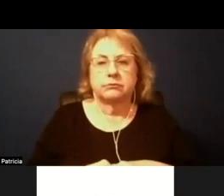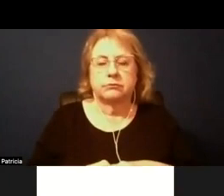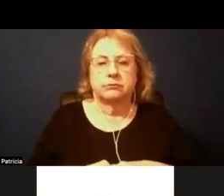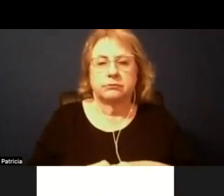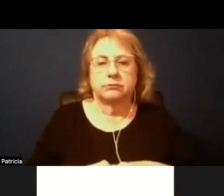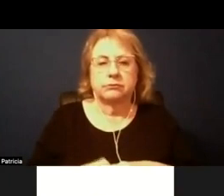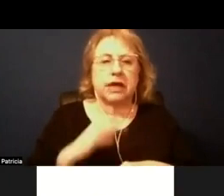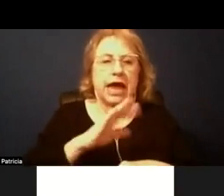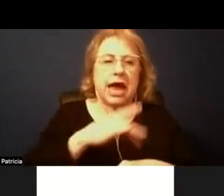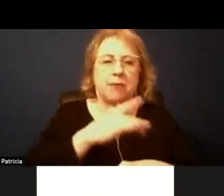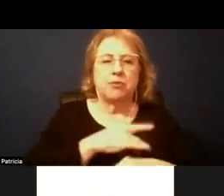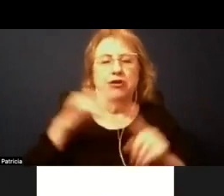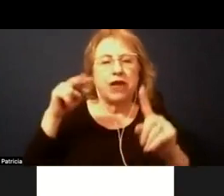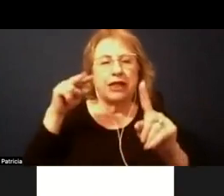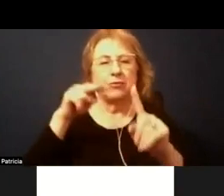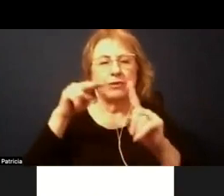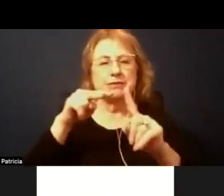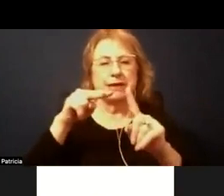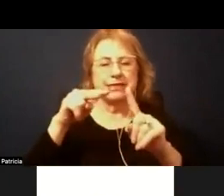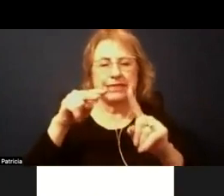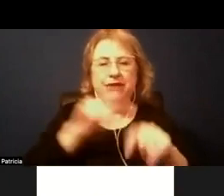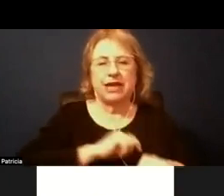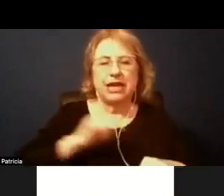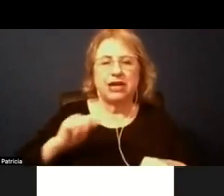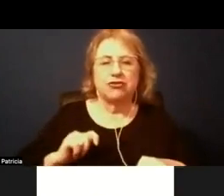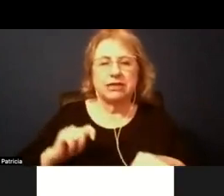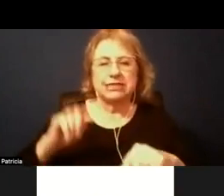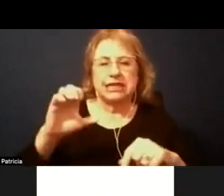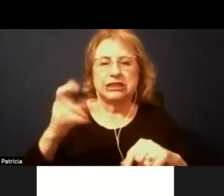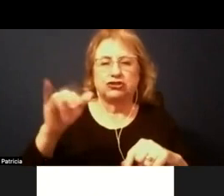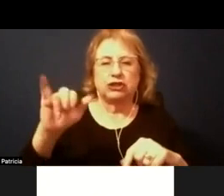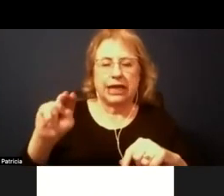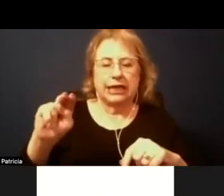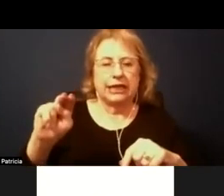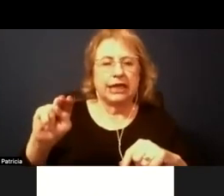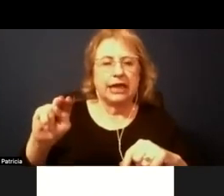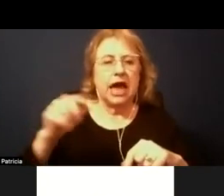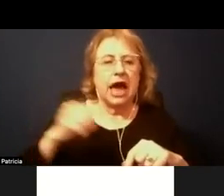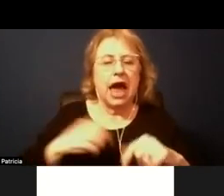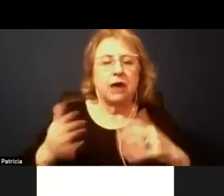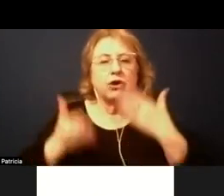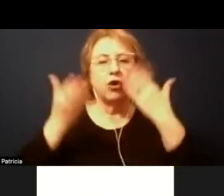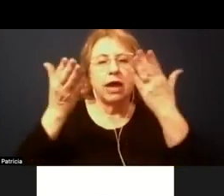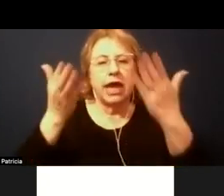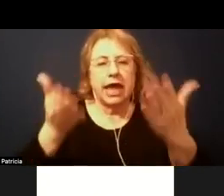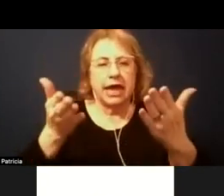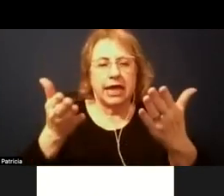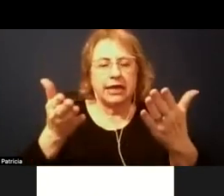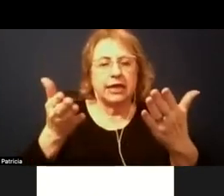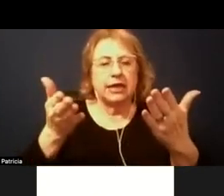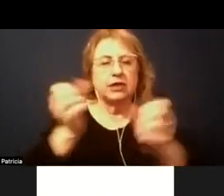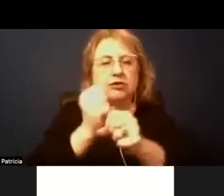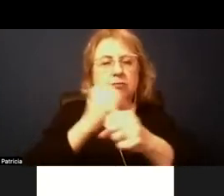appreciate the perspective trustee chin I I'll unless anybody else has a comment I'll go ahead with the motion for um to approve